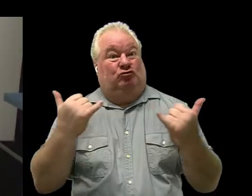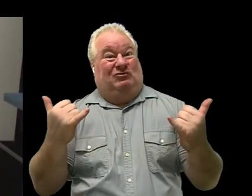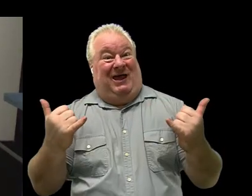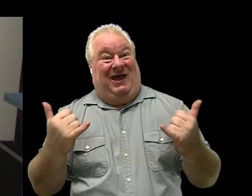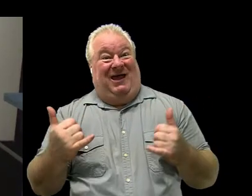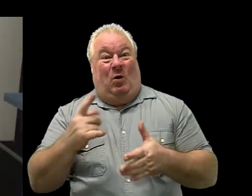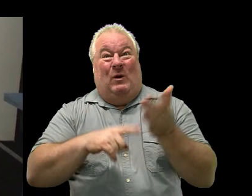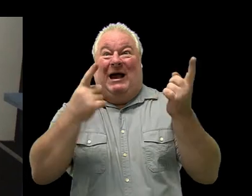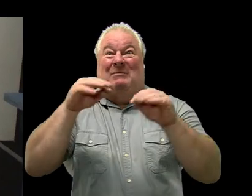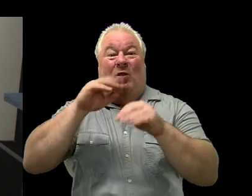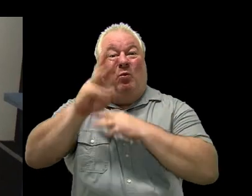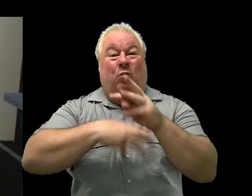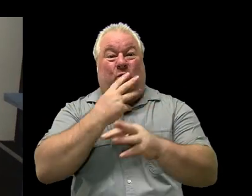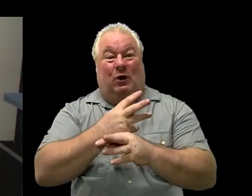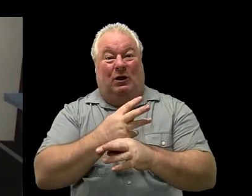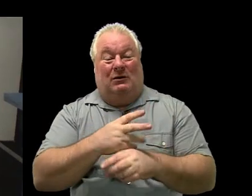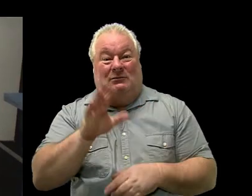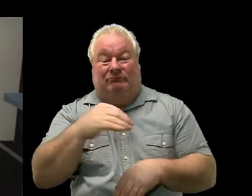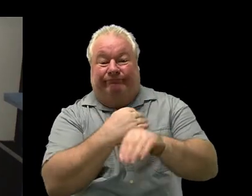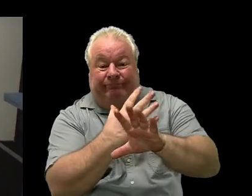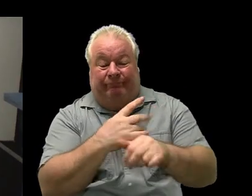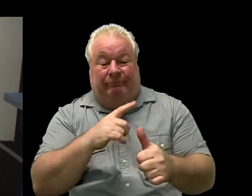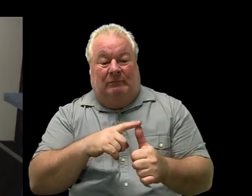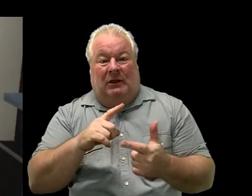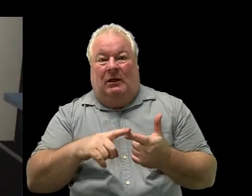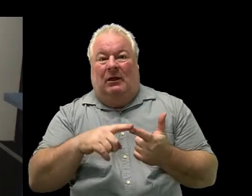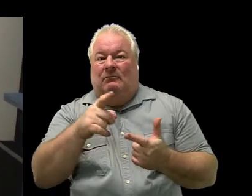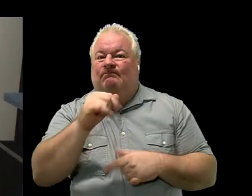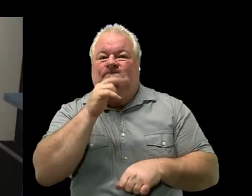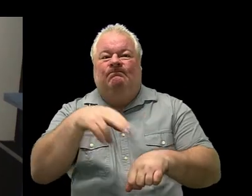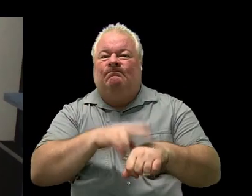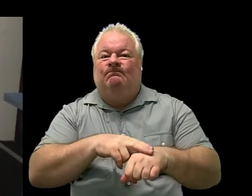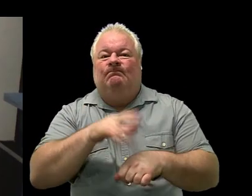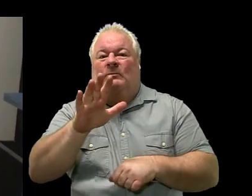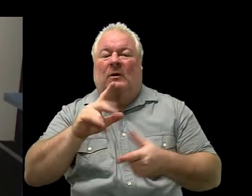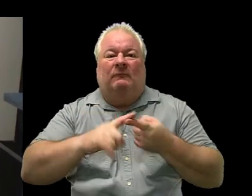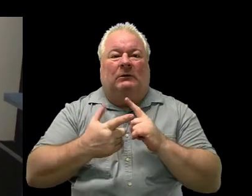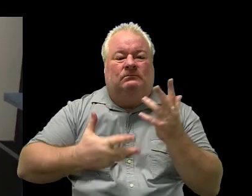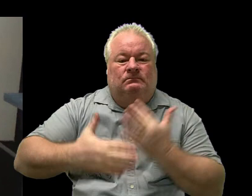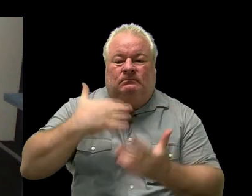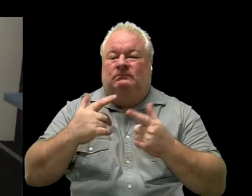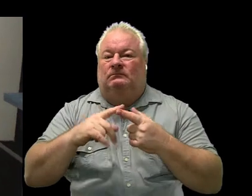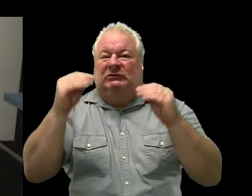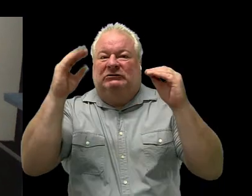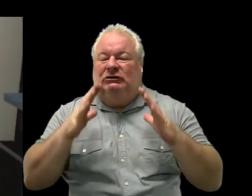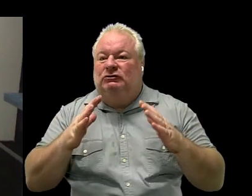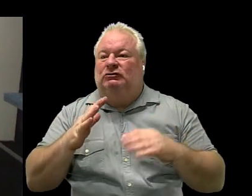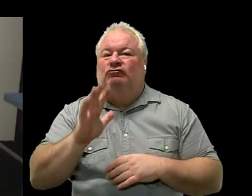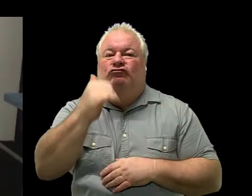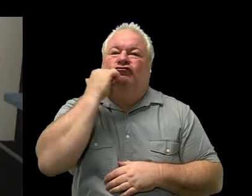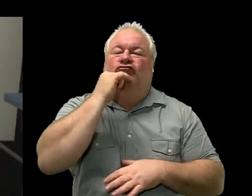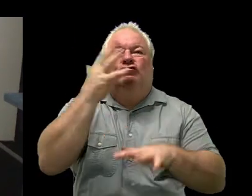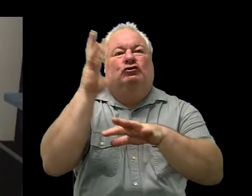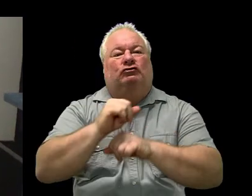today right distance learning at home away from your normal rhythms with your friends and with your teacher and your normal